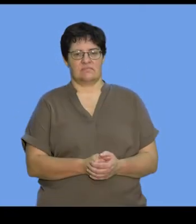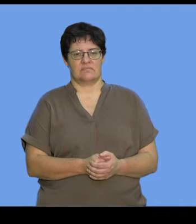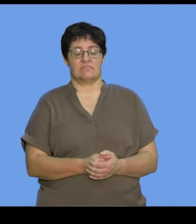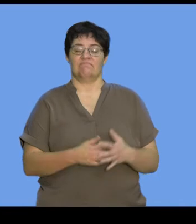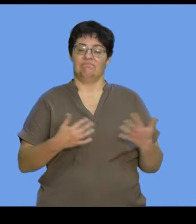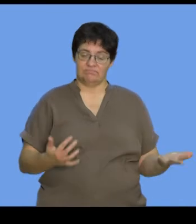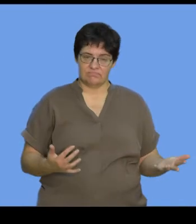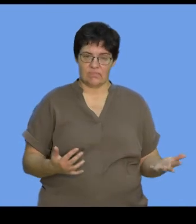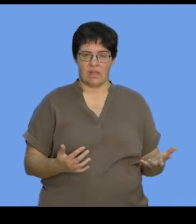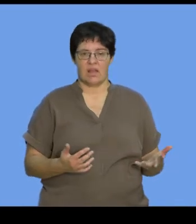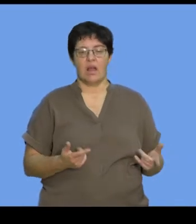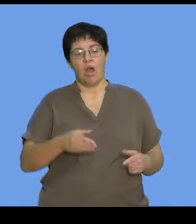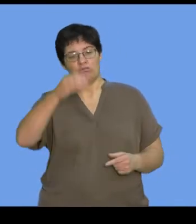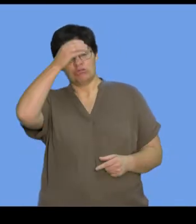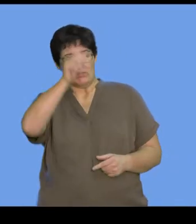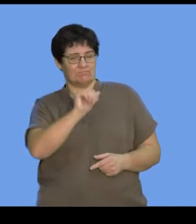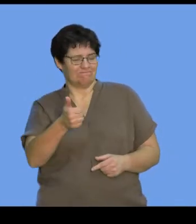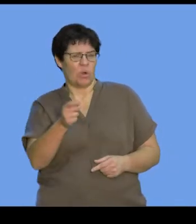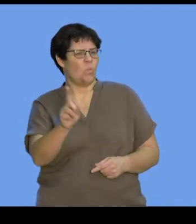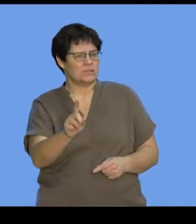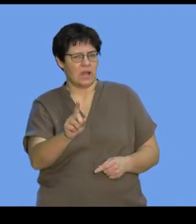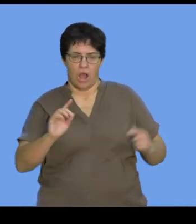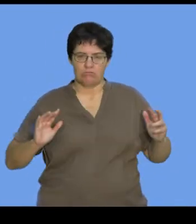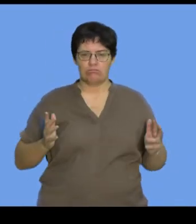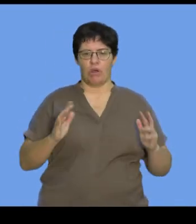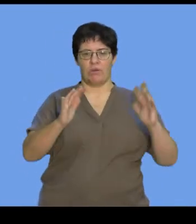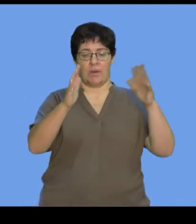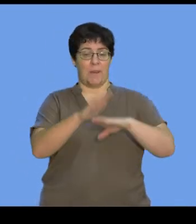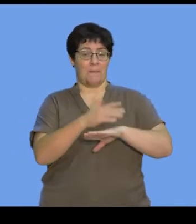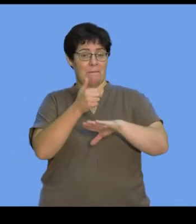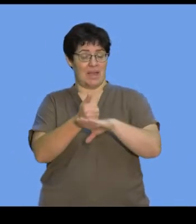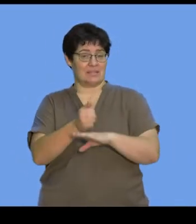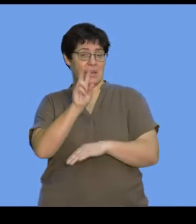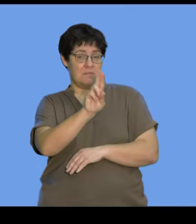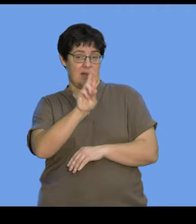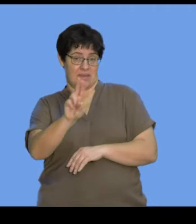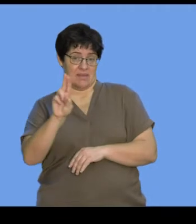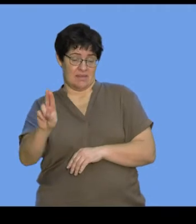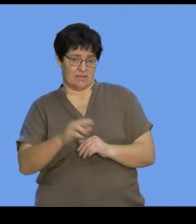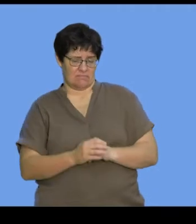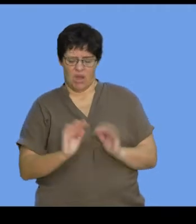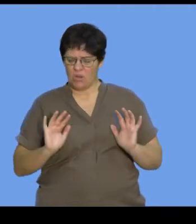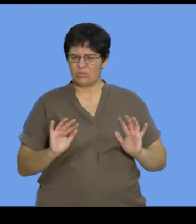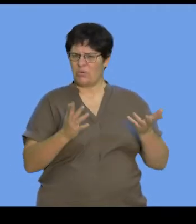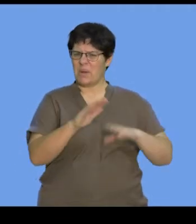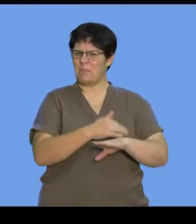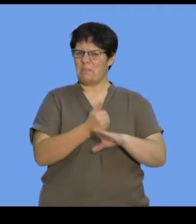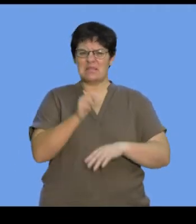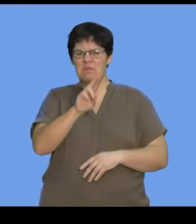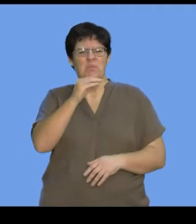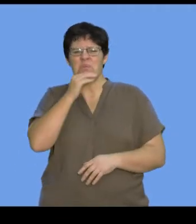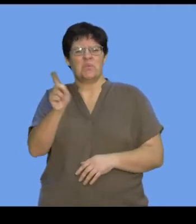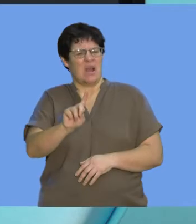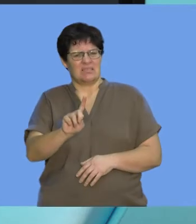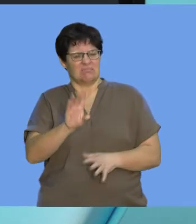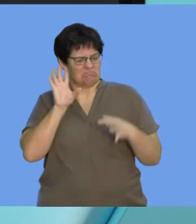So, guys, we get to the next concept of complementary base pairs. Now, let's try and understand the context of what complementary base pairing means for